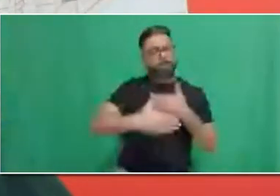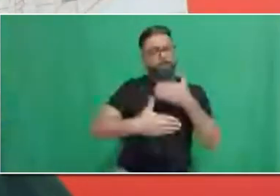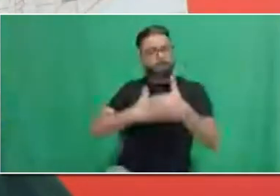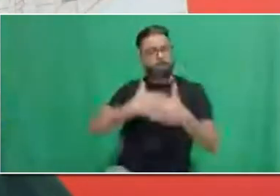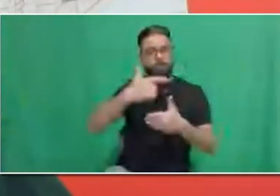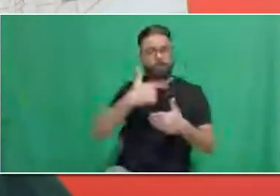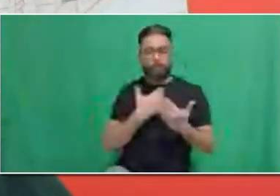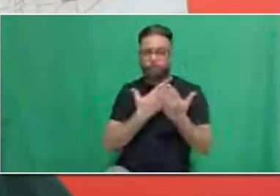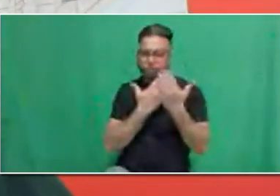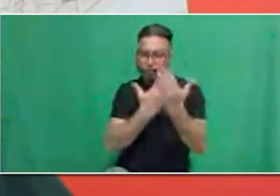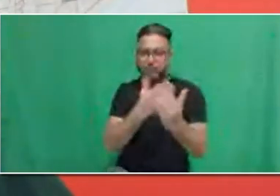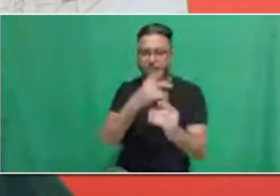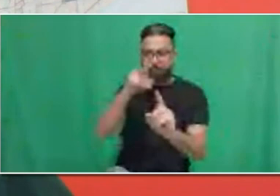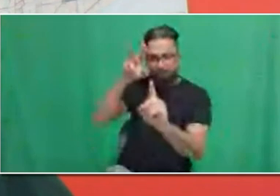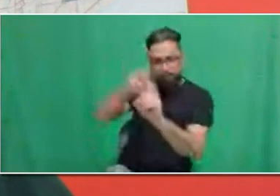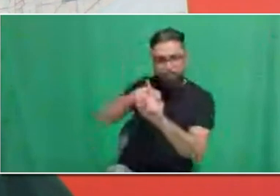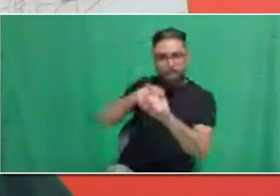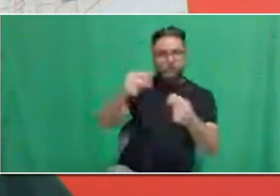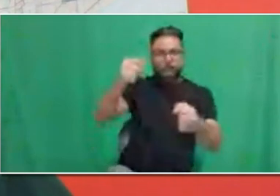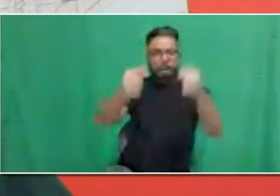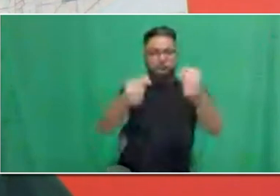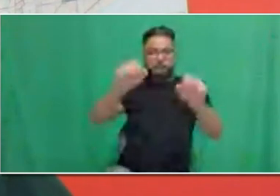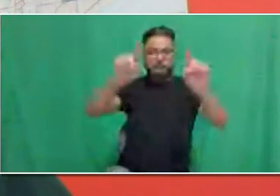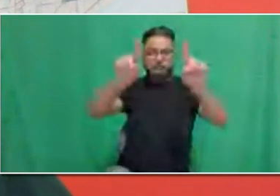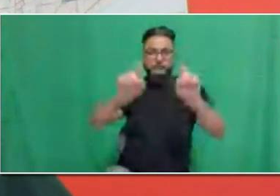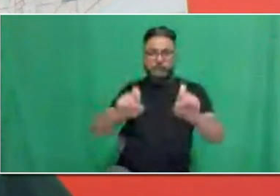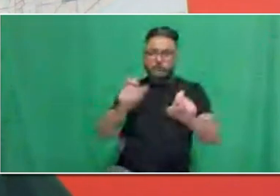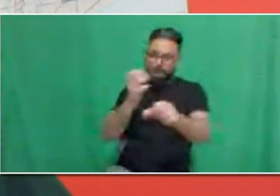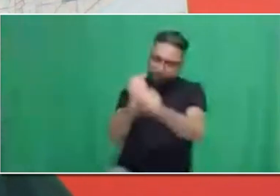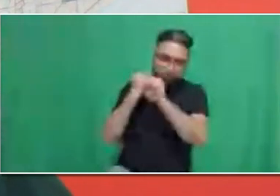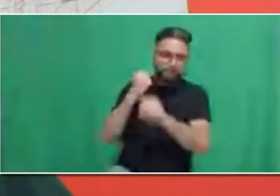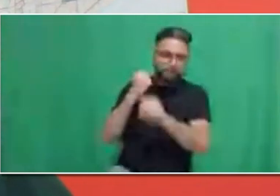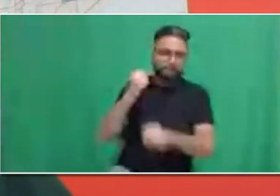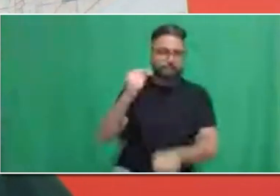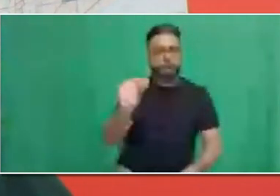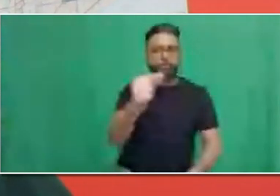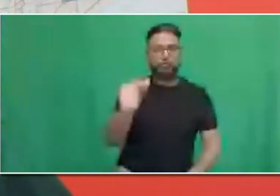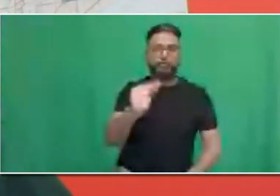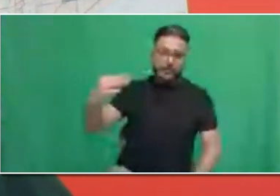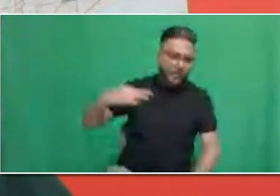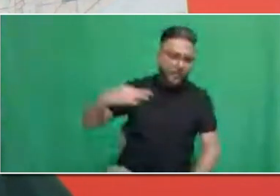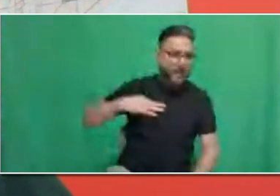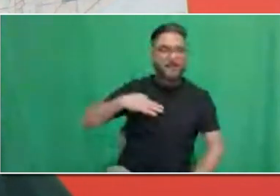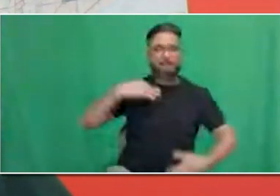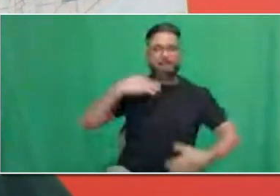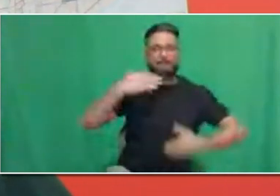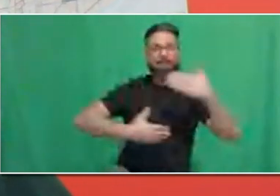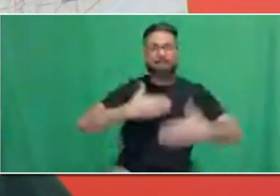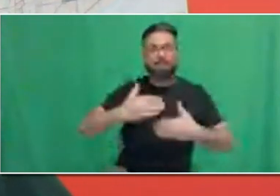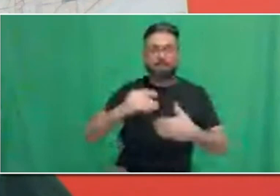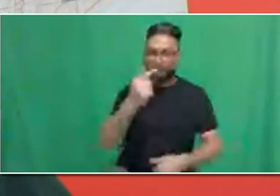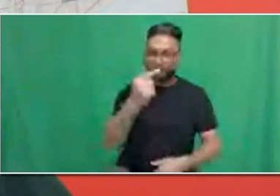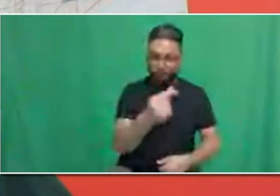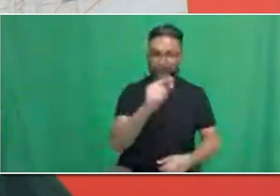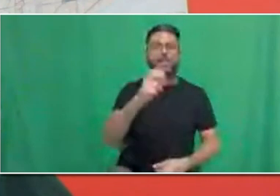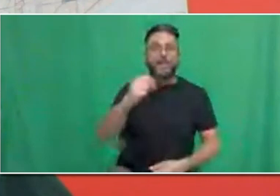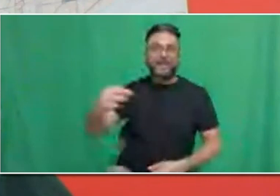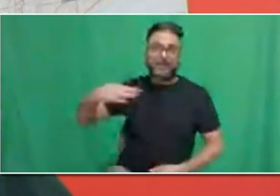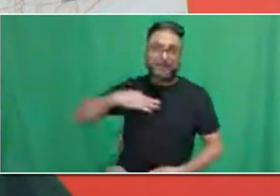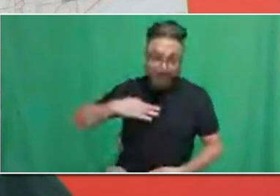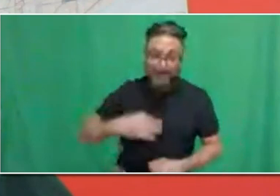Thank you, Vaso. So, I think actually this next question is for you as well. What happens if my education is outside of Canada?